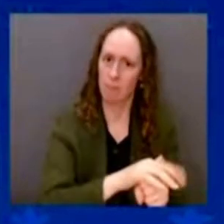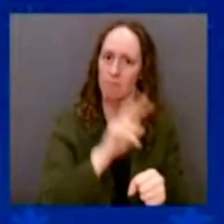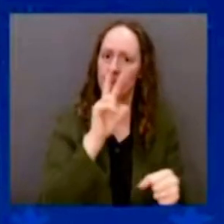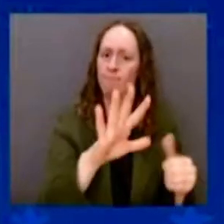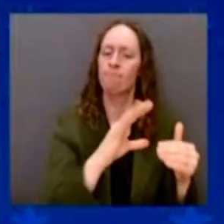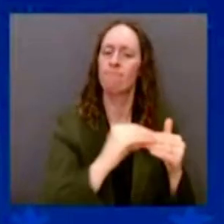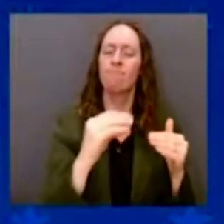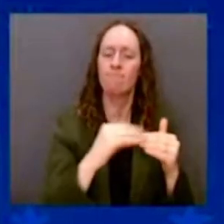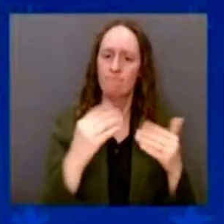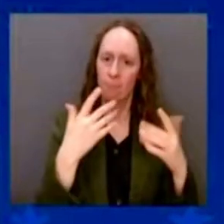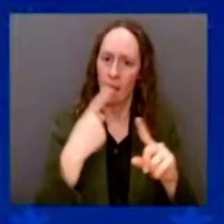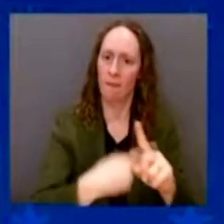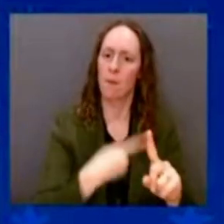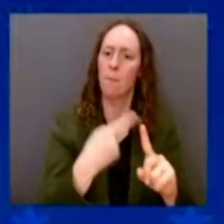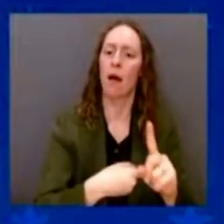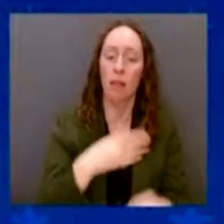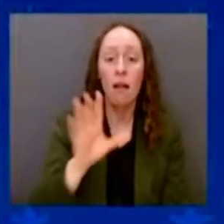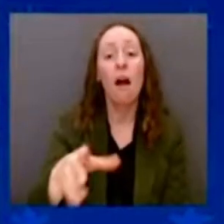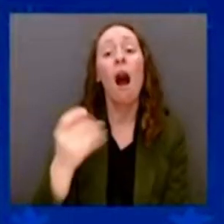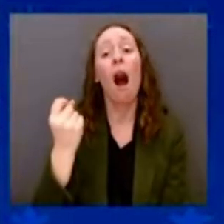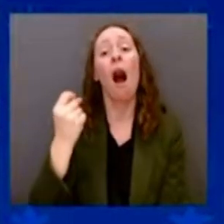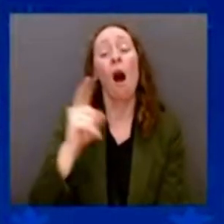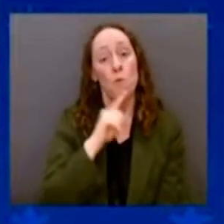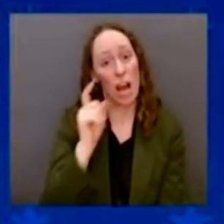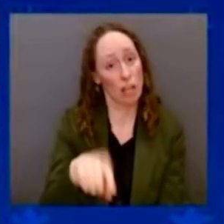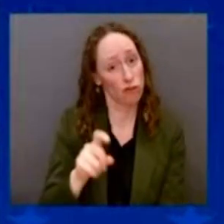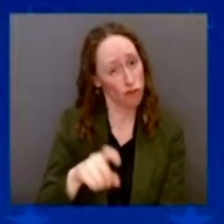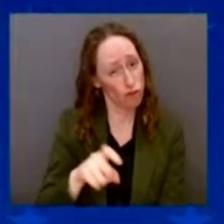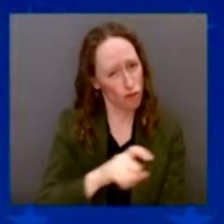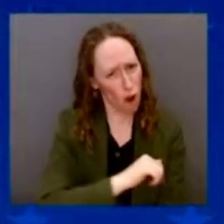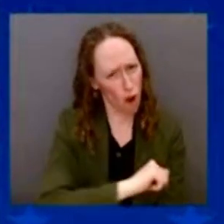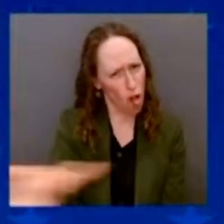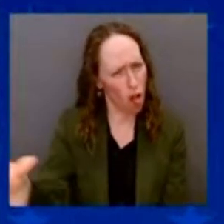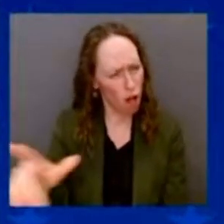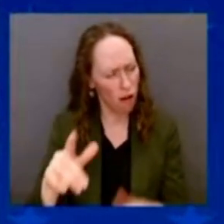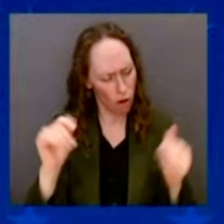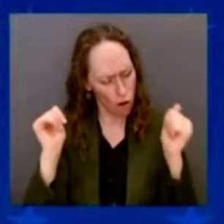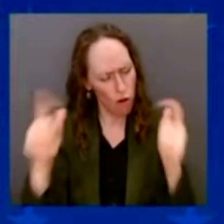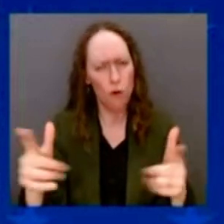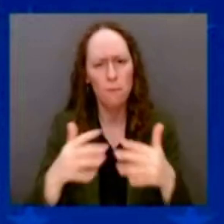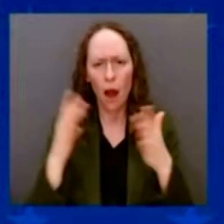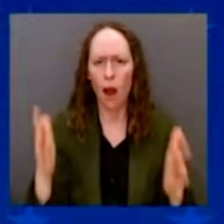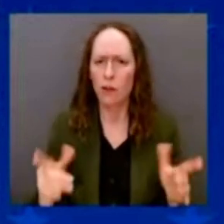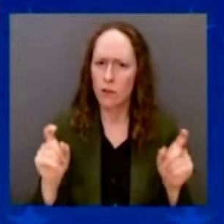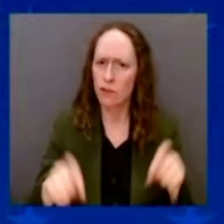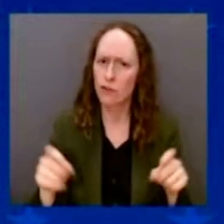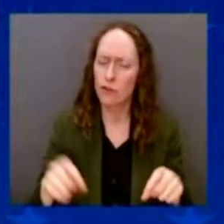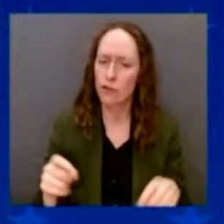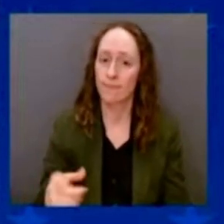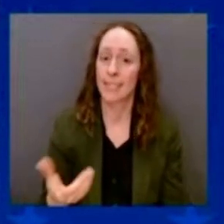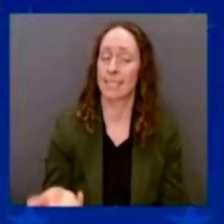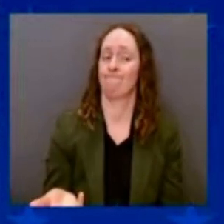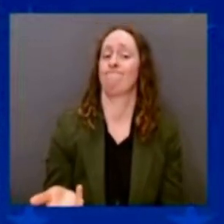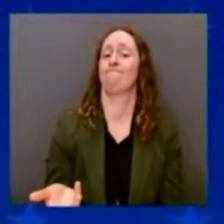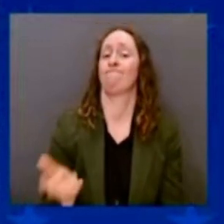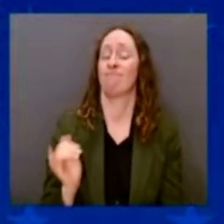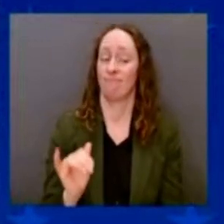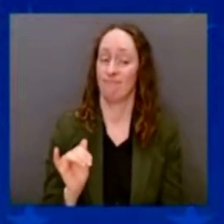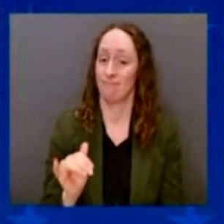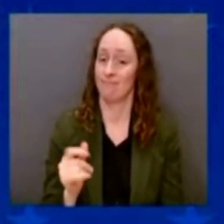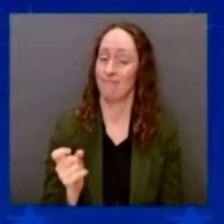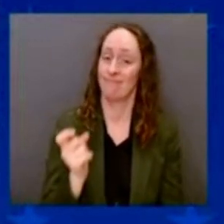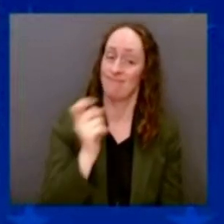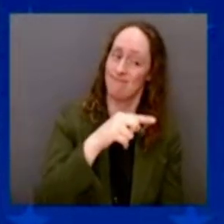everybody to 35 bucks a month, but the friends — but my friends and other team knocked it out. I didn't have the votes. I lost by a couple votes.